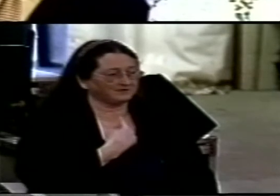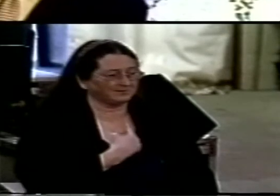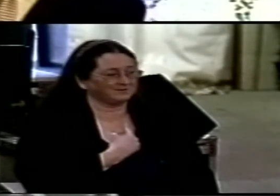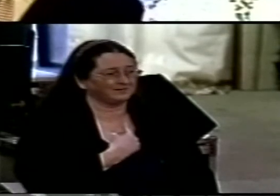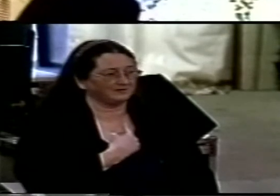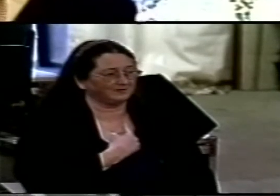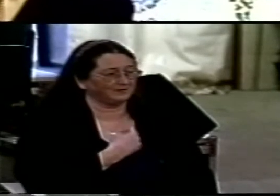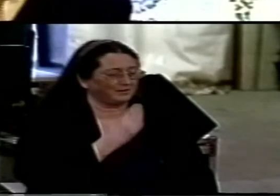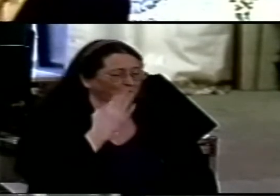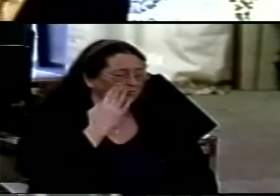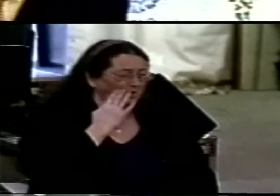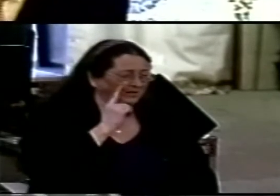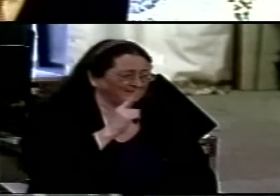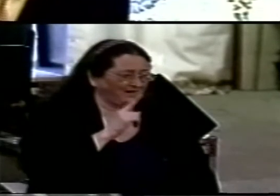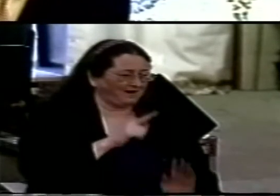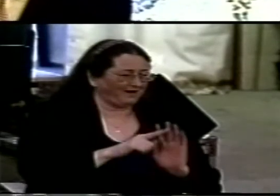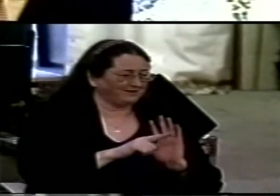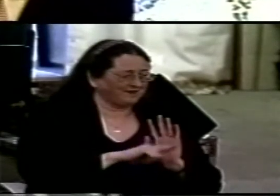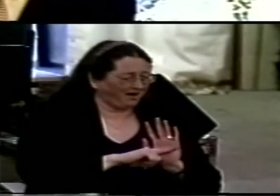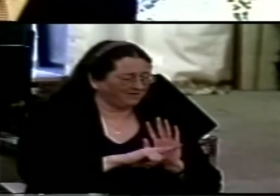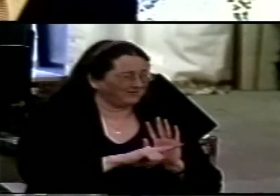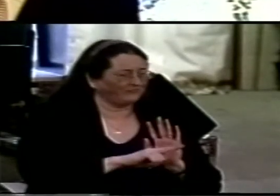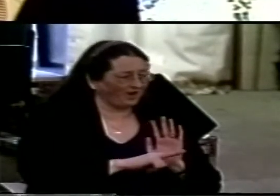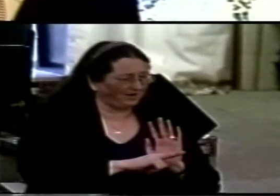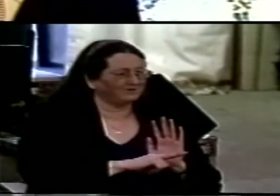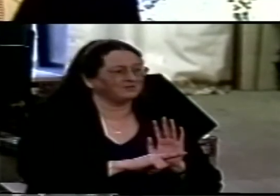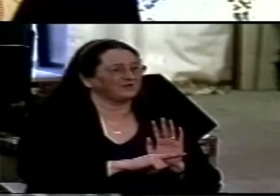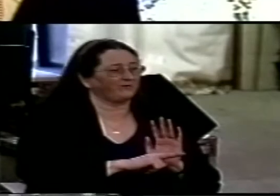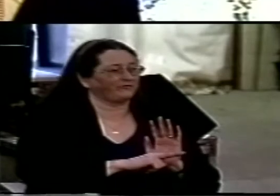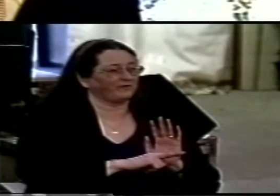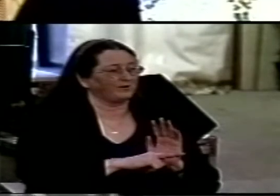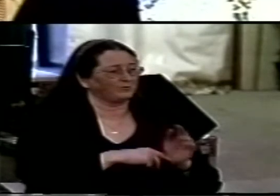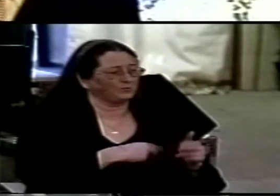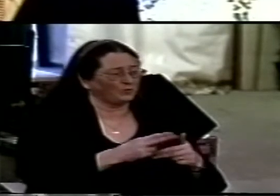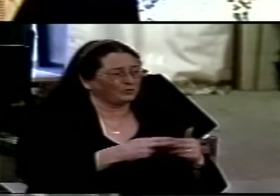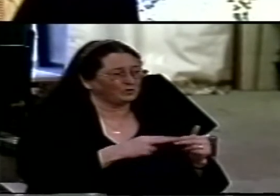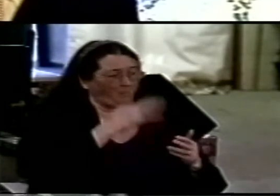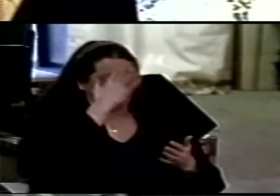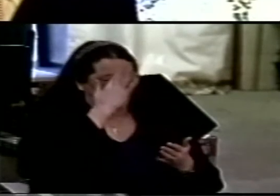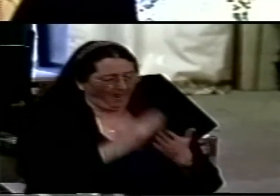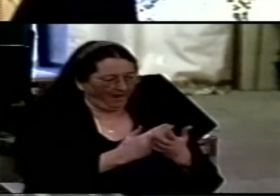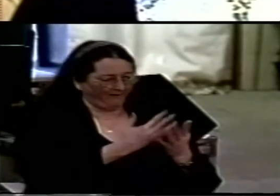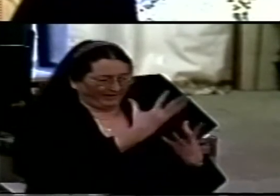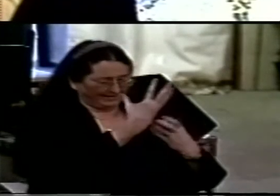its own negative press and believes it we're really in trouble